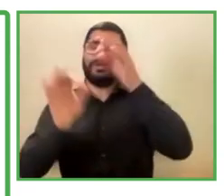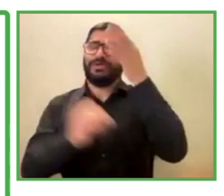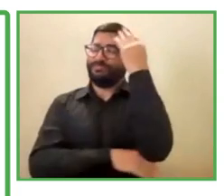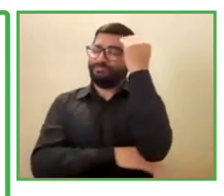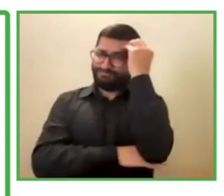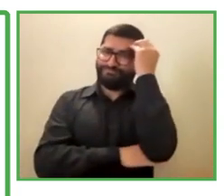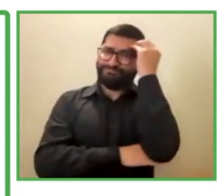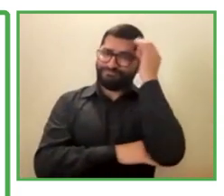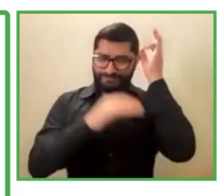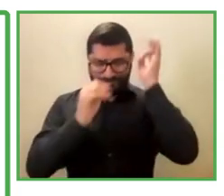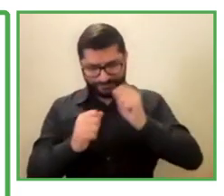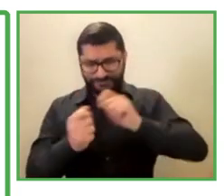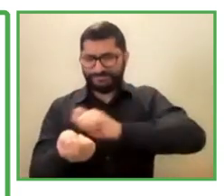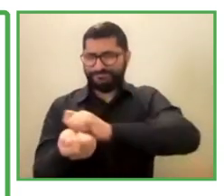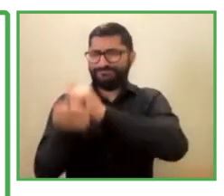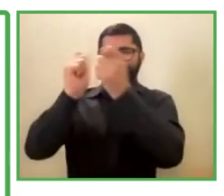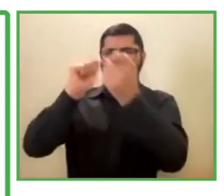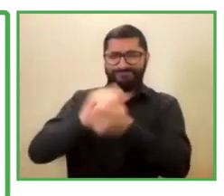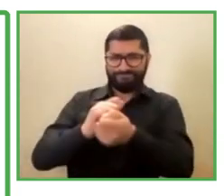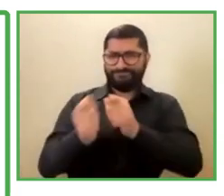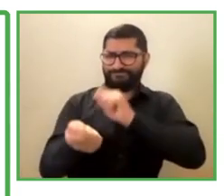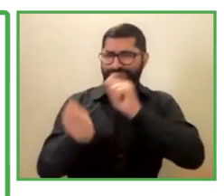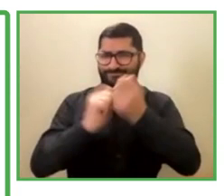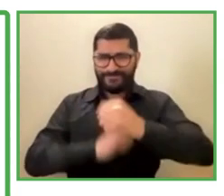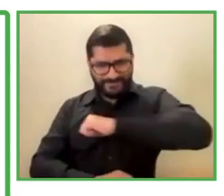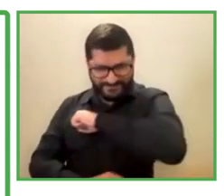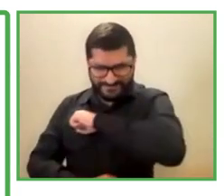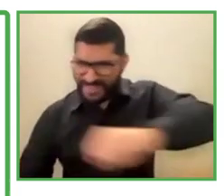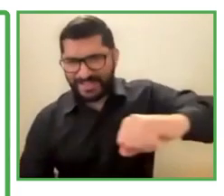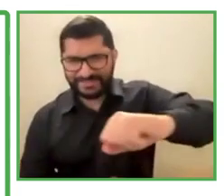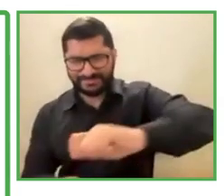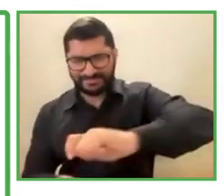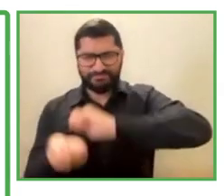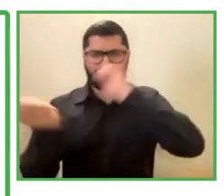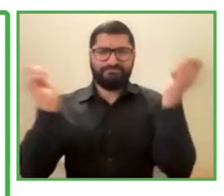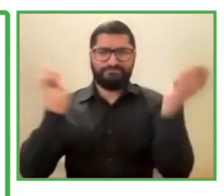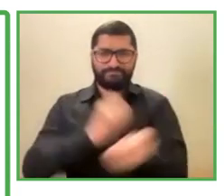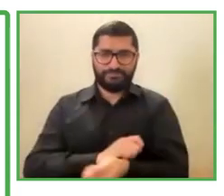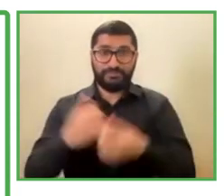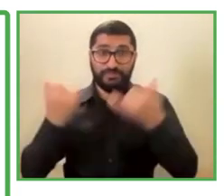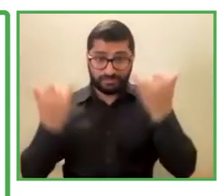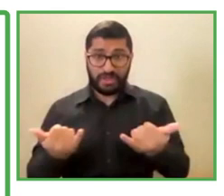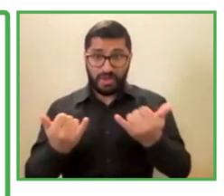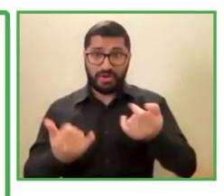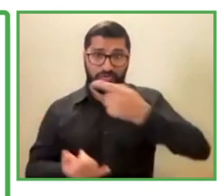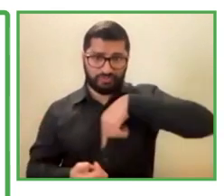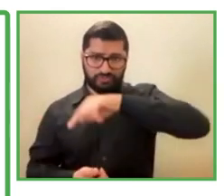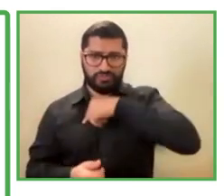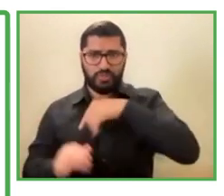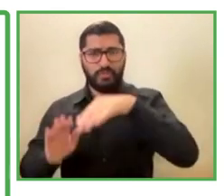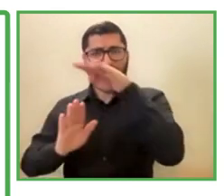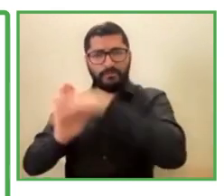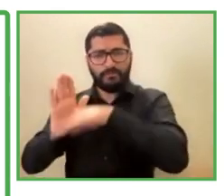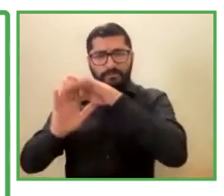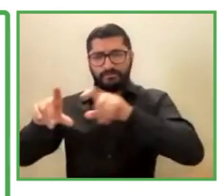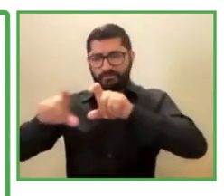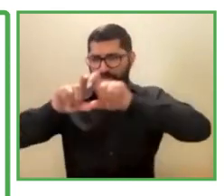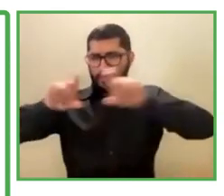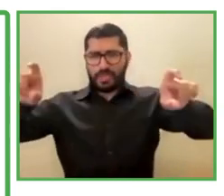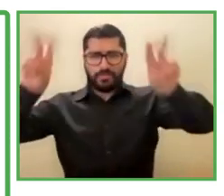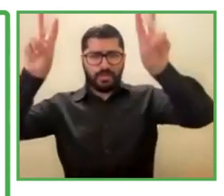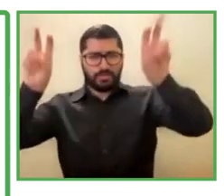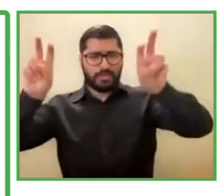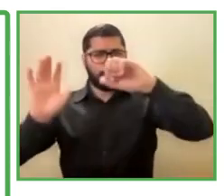understanding that the world is changing and changing rapidly. Our legacy, our legacy currently